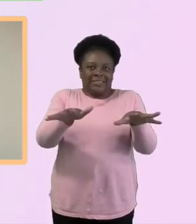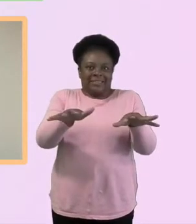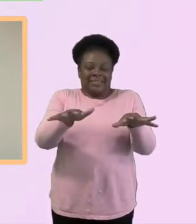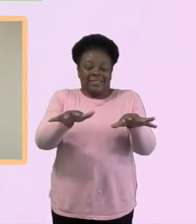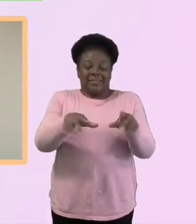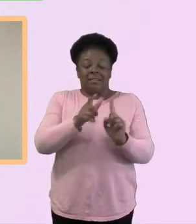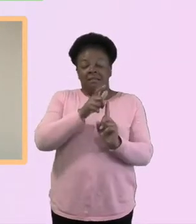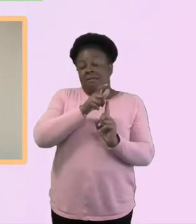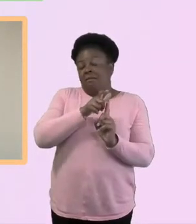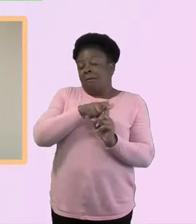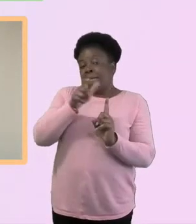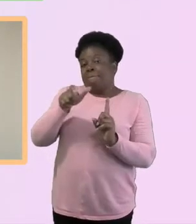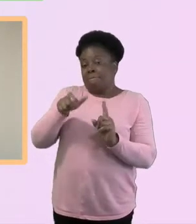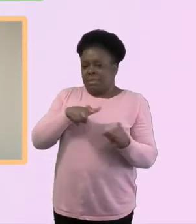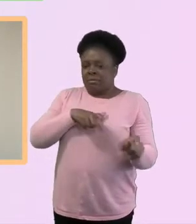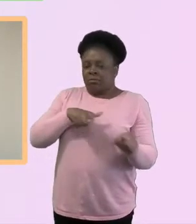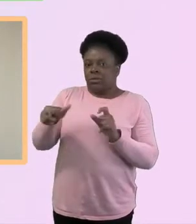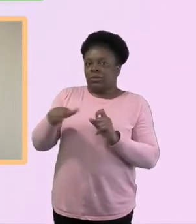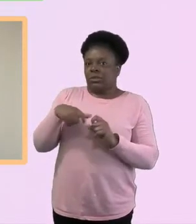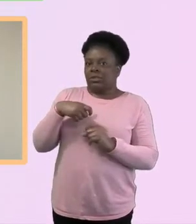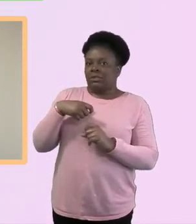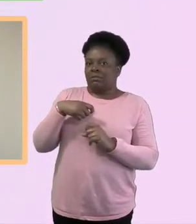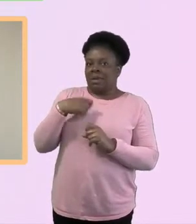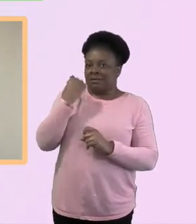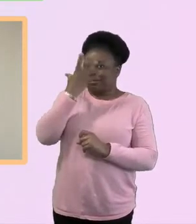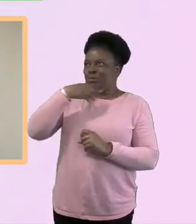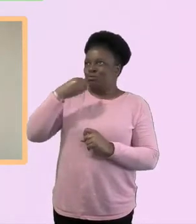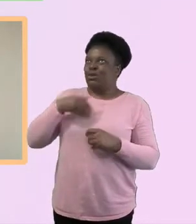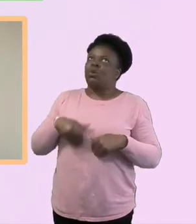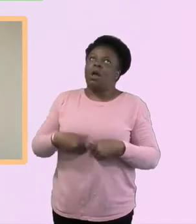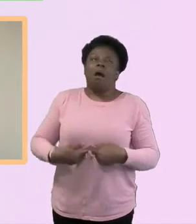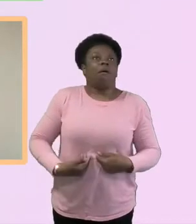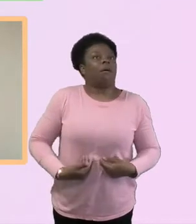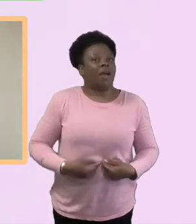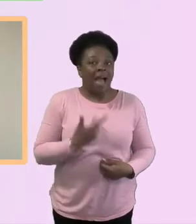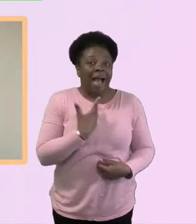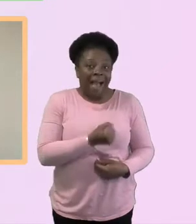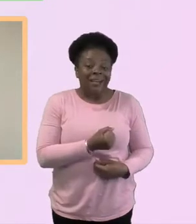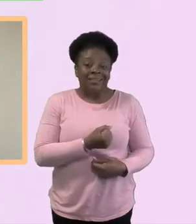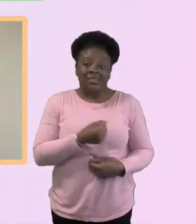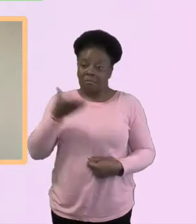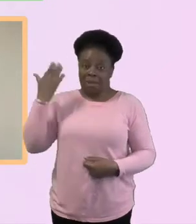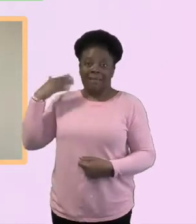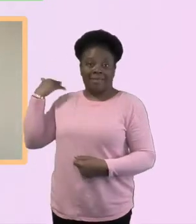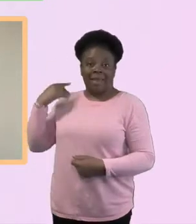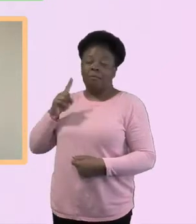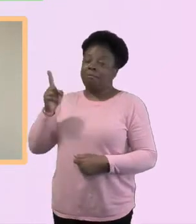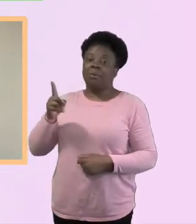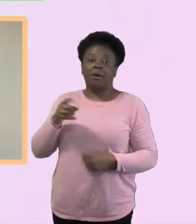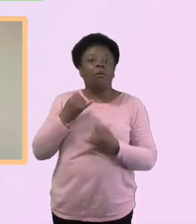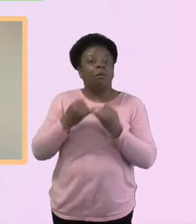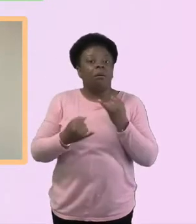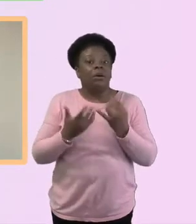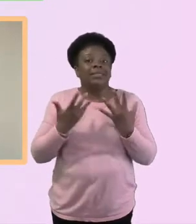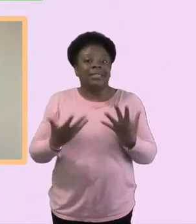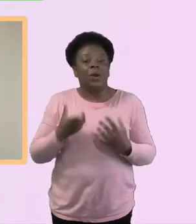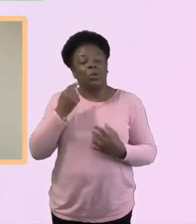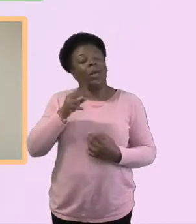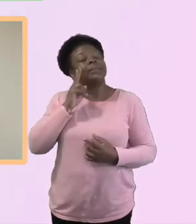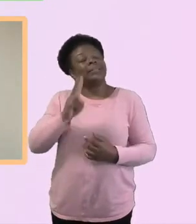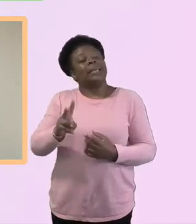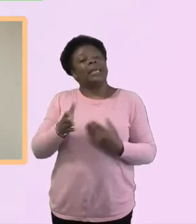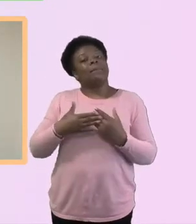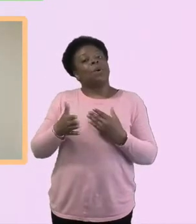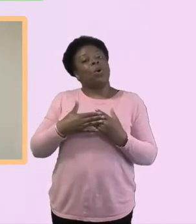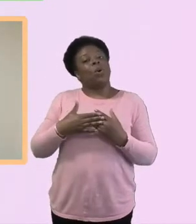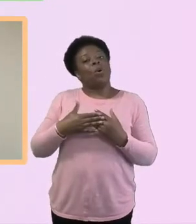weren't spiritually hungry, because actually they were, I was finding, but that didn't necessarily mean that you would sort of see them for a